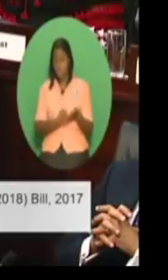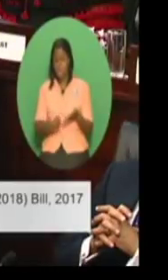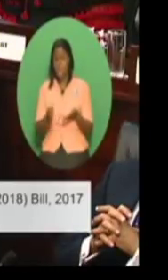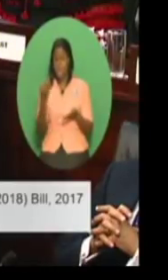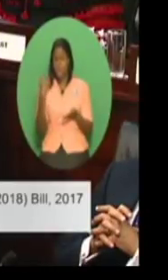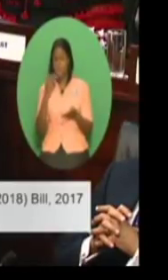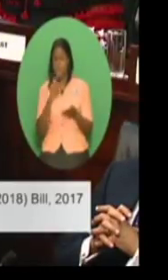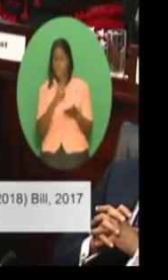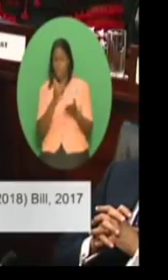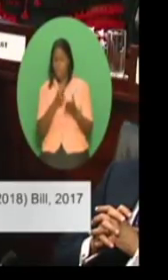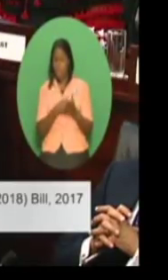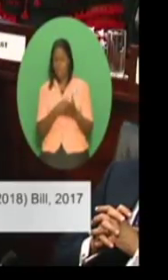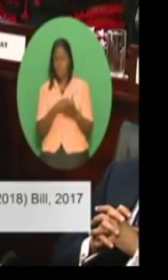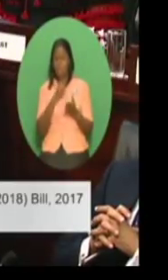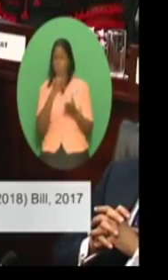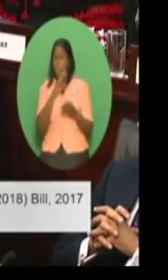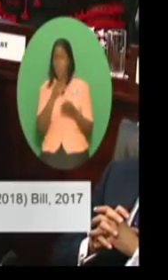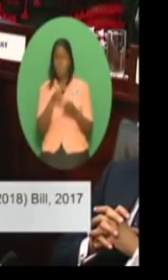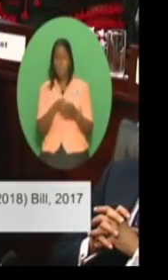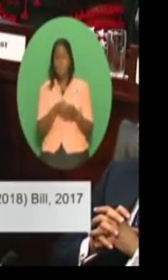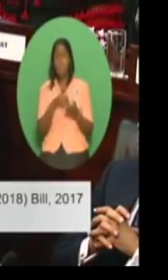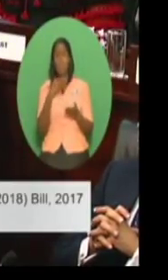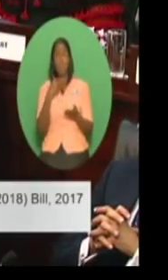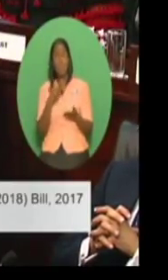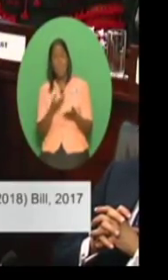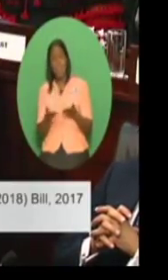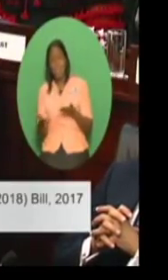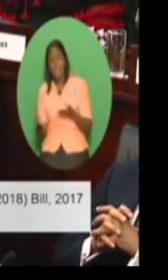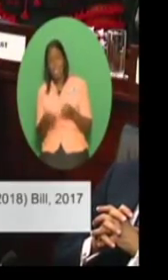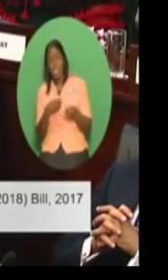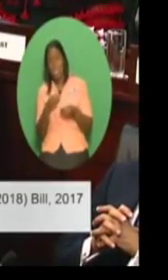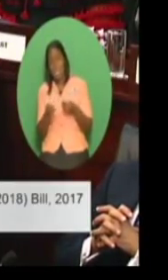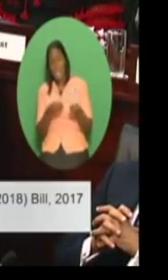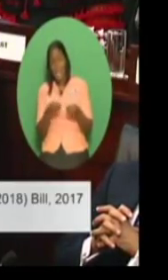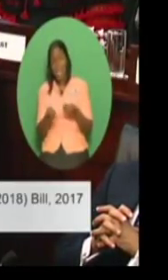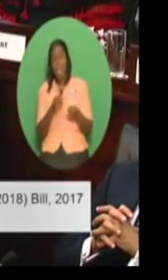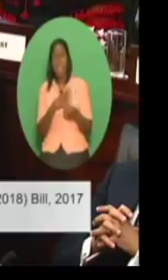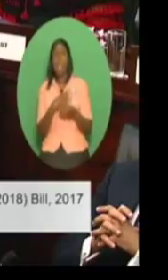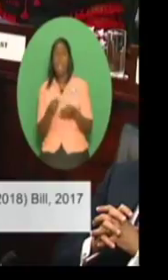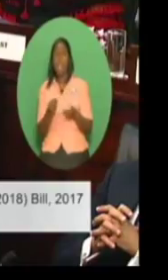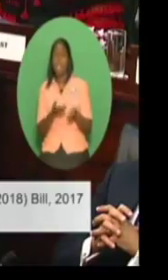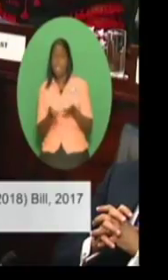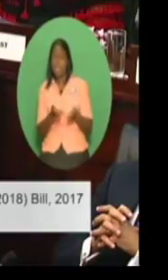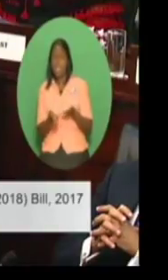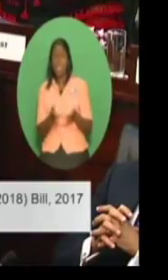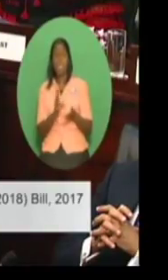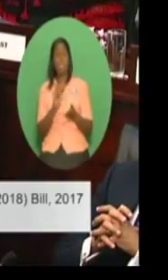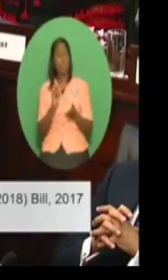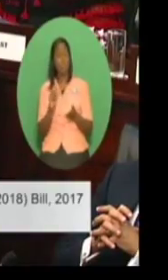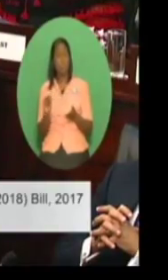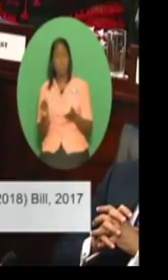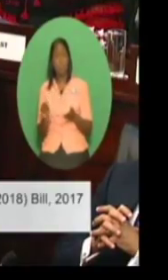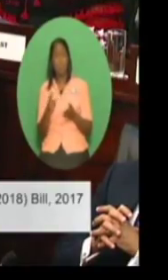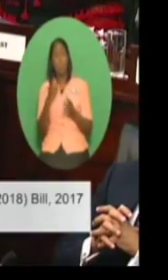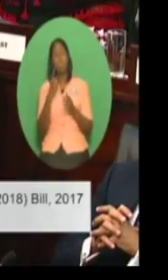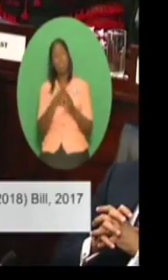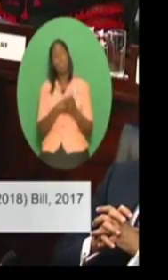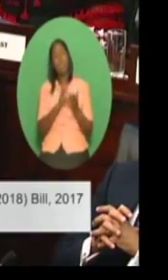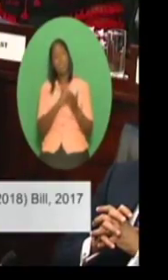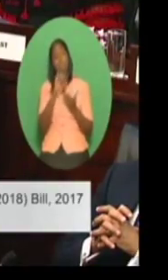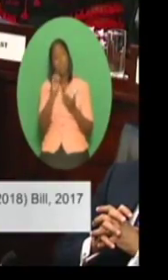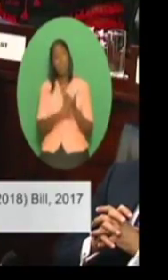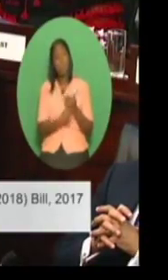It does not include goods and services. It does not include the development program. So for the month of October, we can't make any